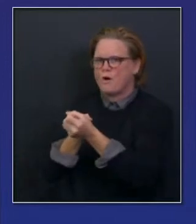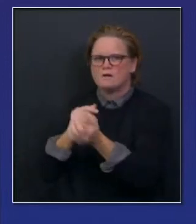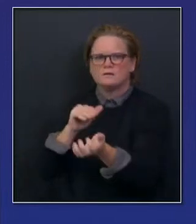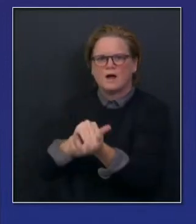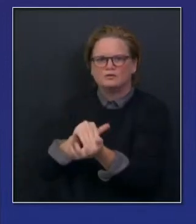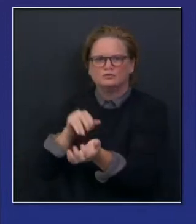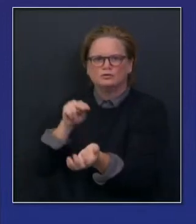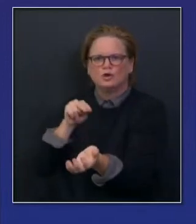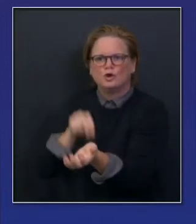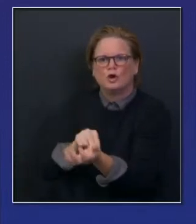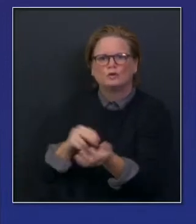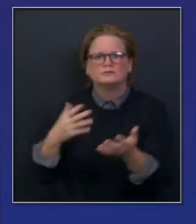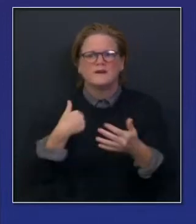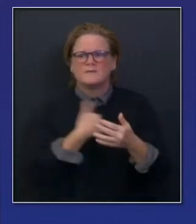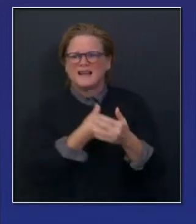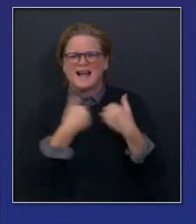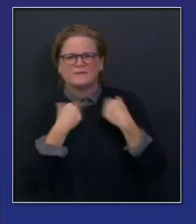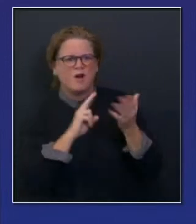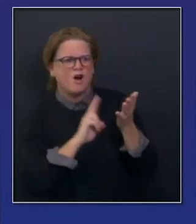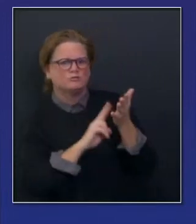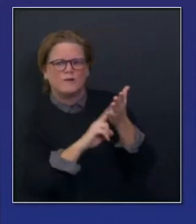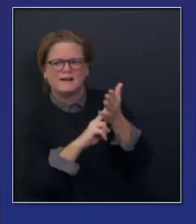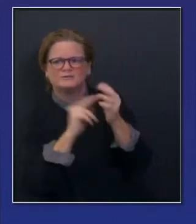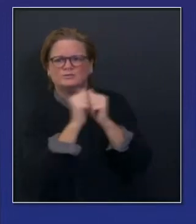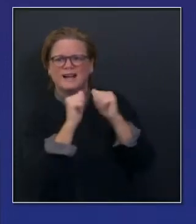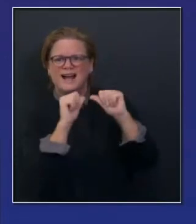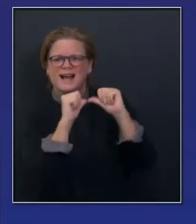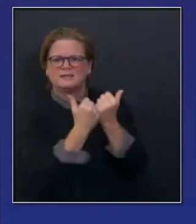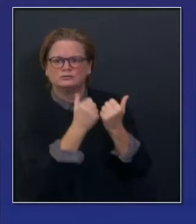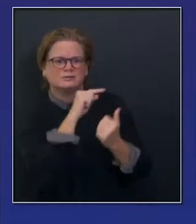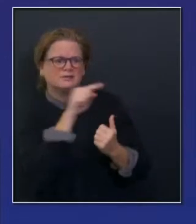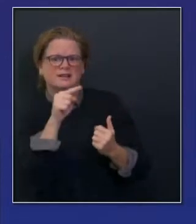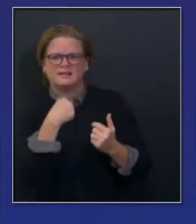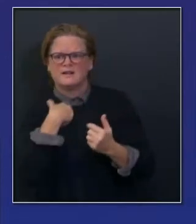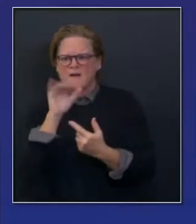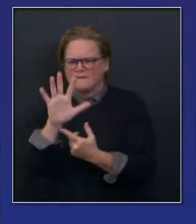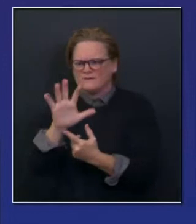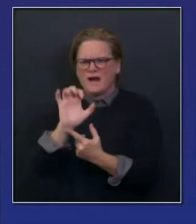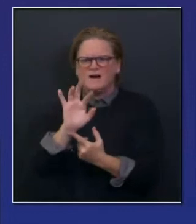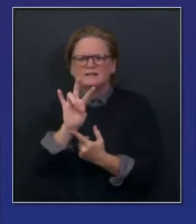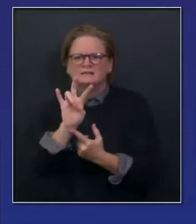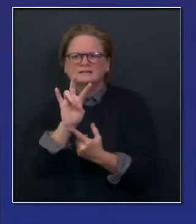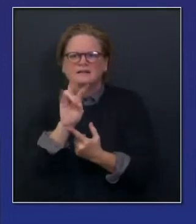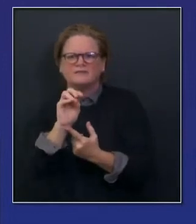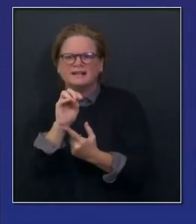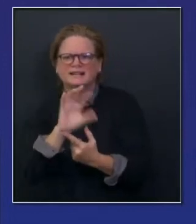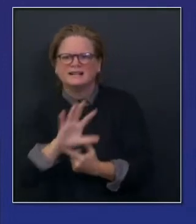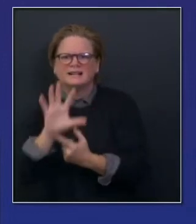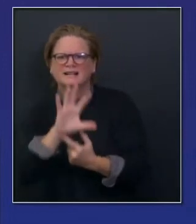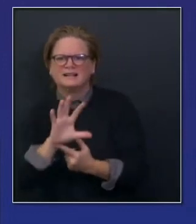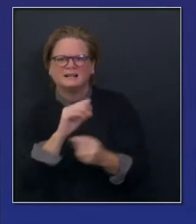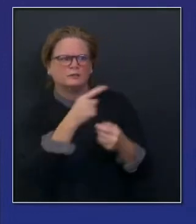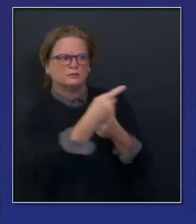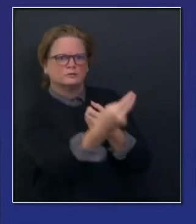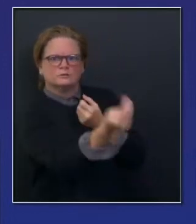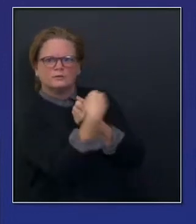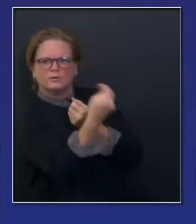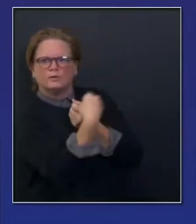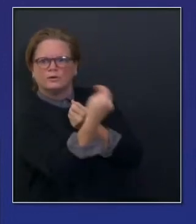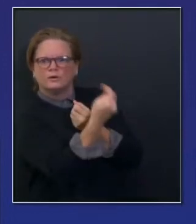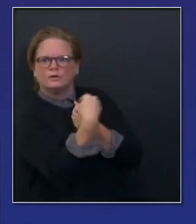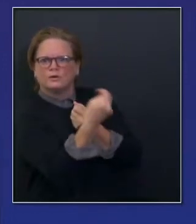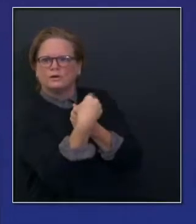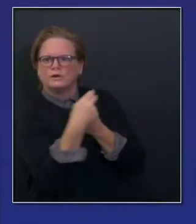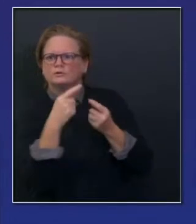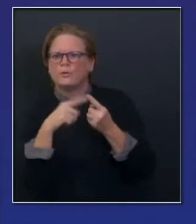through agencies. 507 staff now have been deployed to 54 facilities in 20 counties. These are